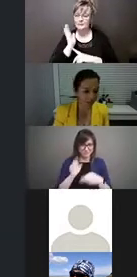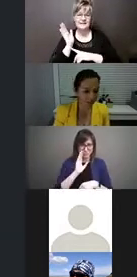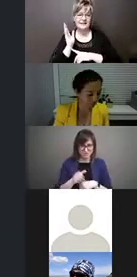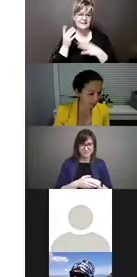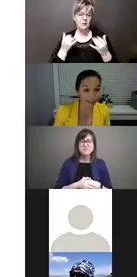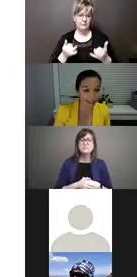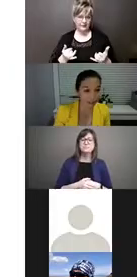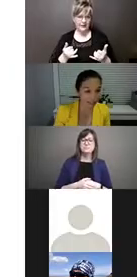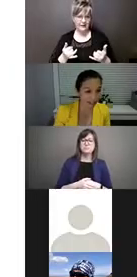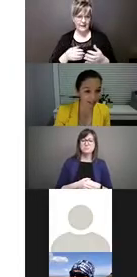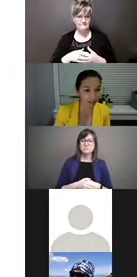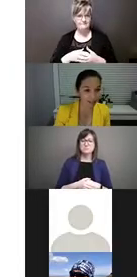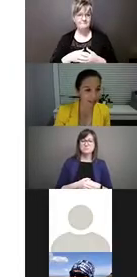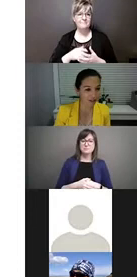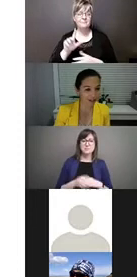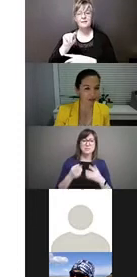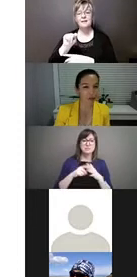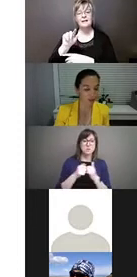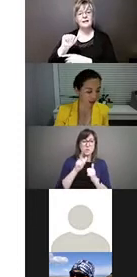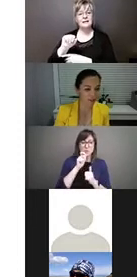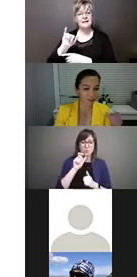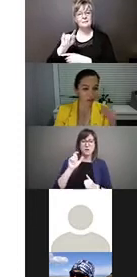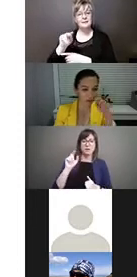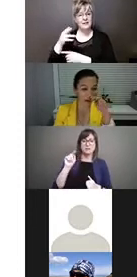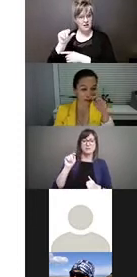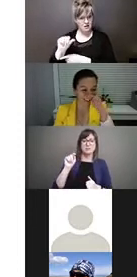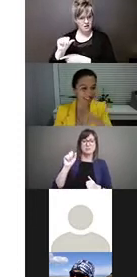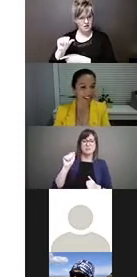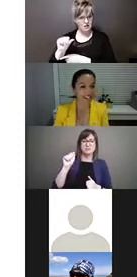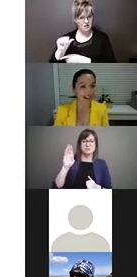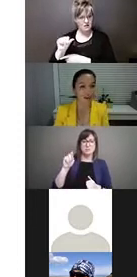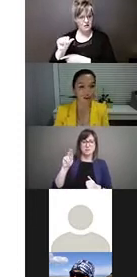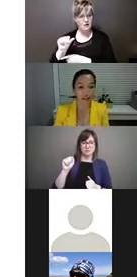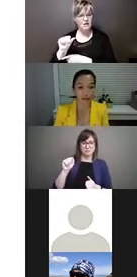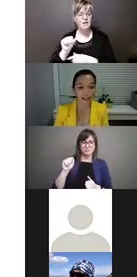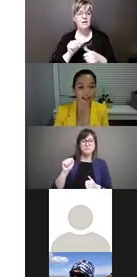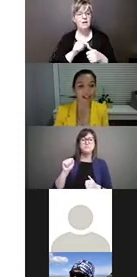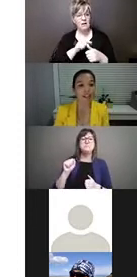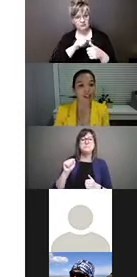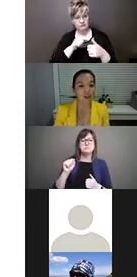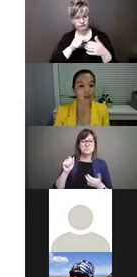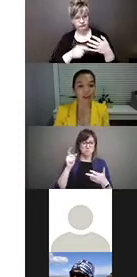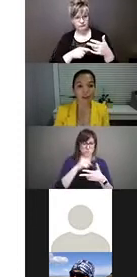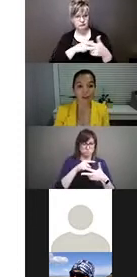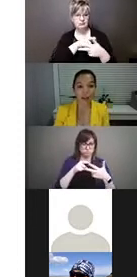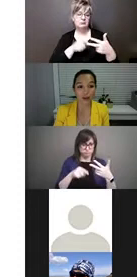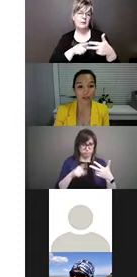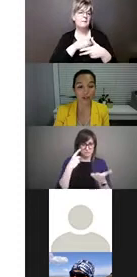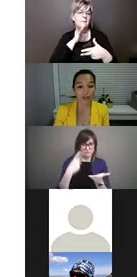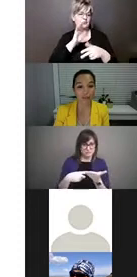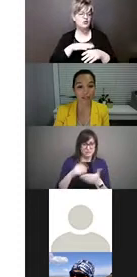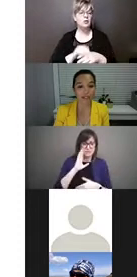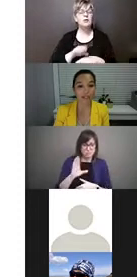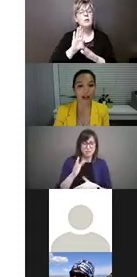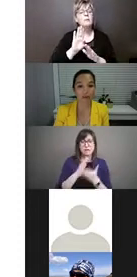Tabata. So we'll have those three areas that we'll be addressing. So a little bit of the background